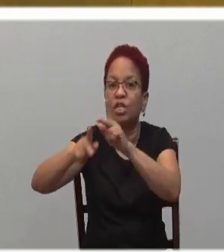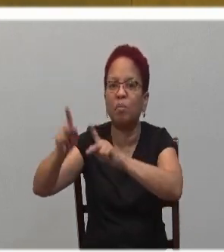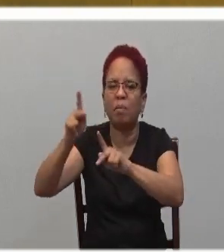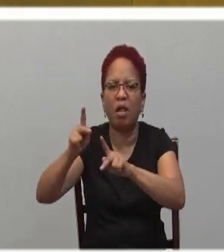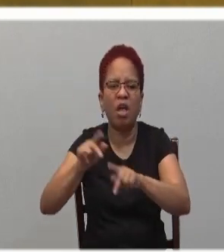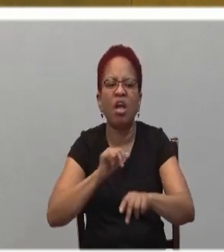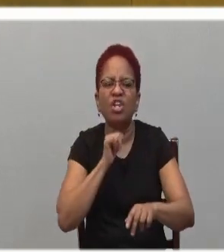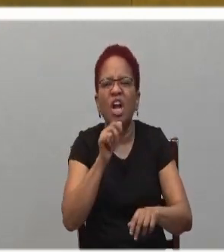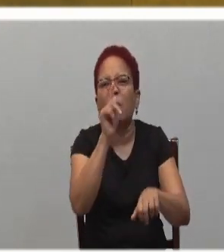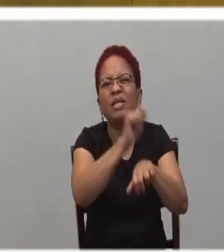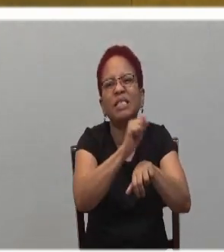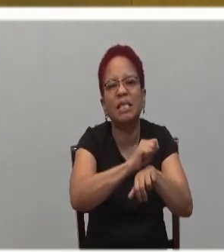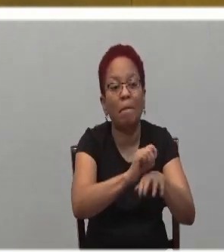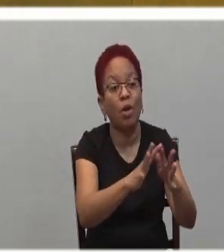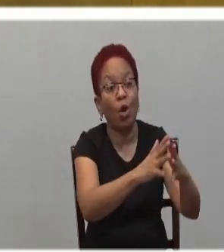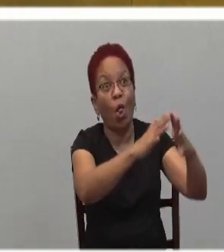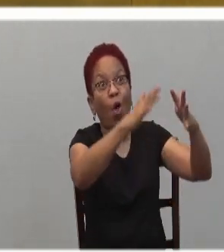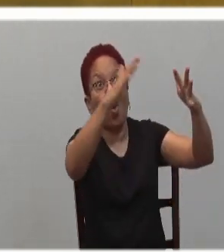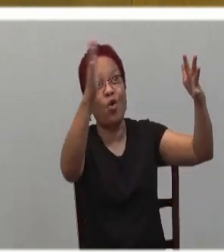magnificence and glory.